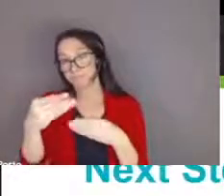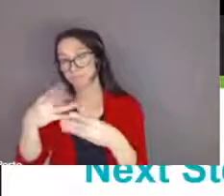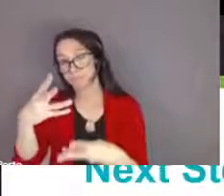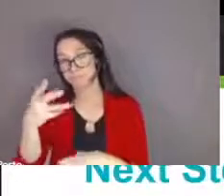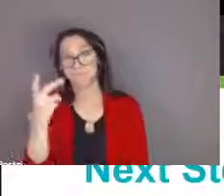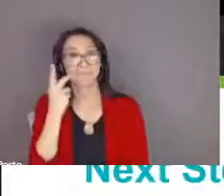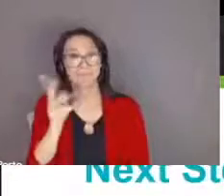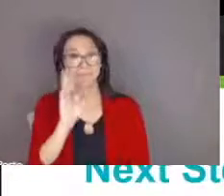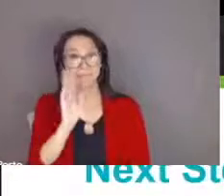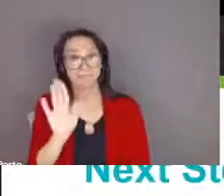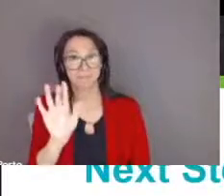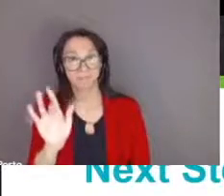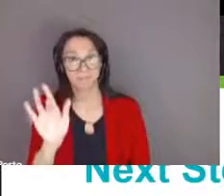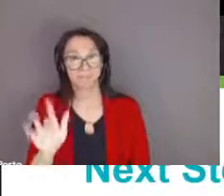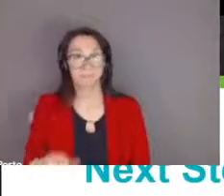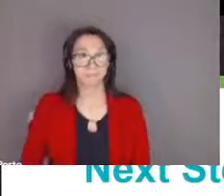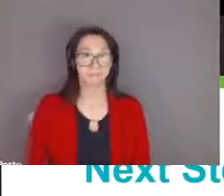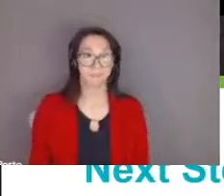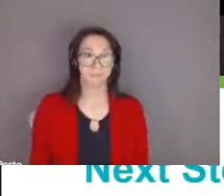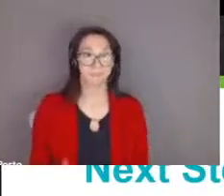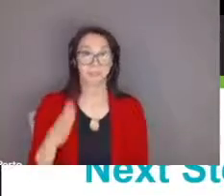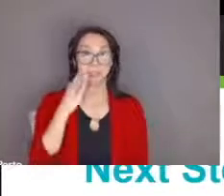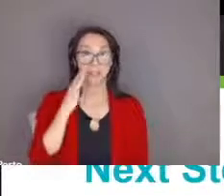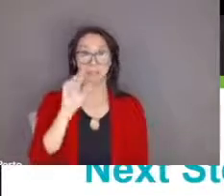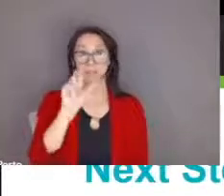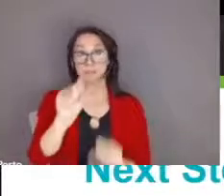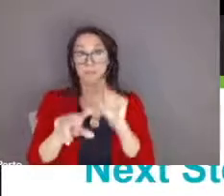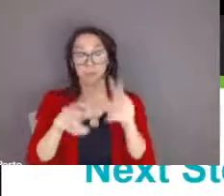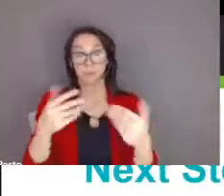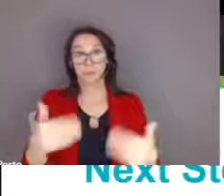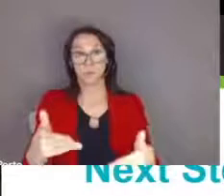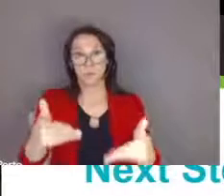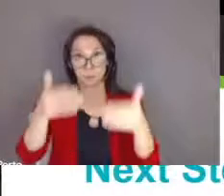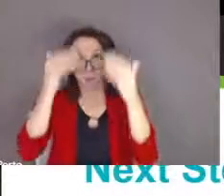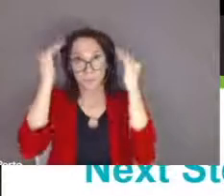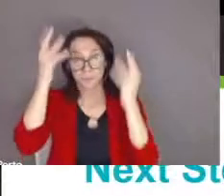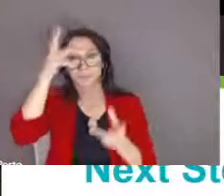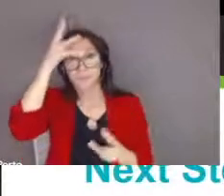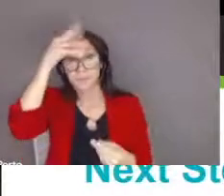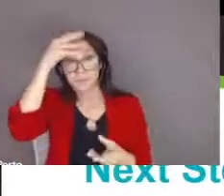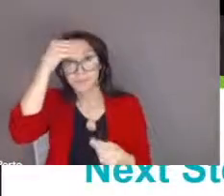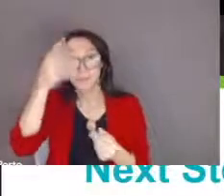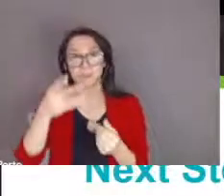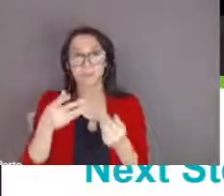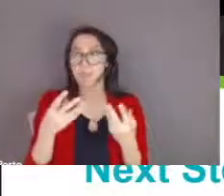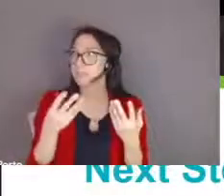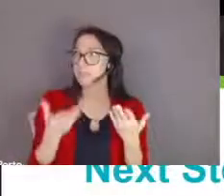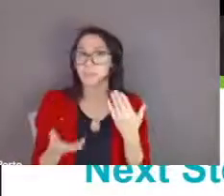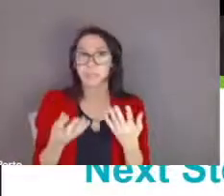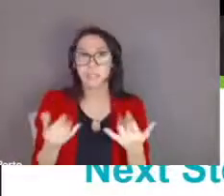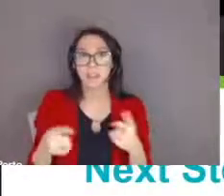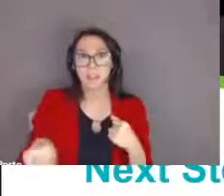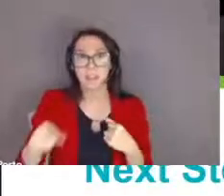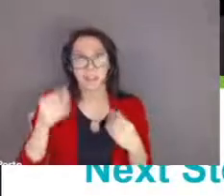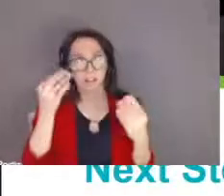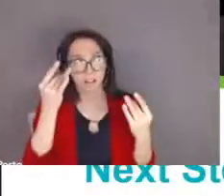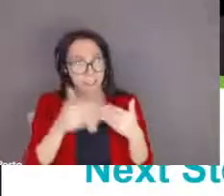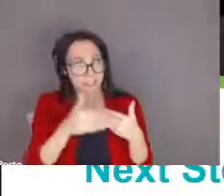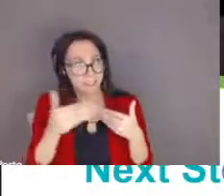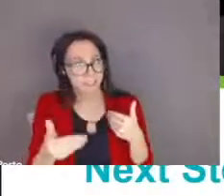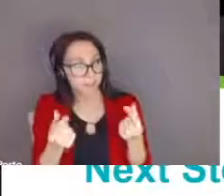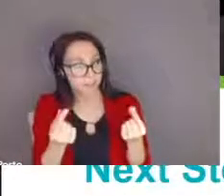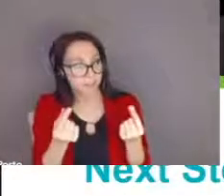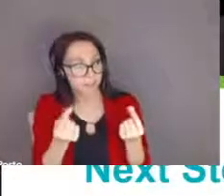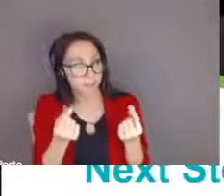so i know that is a lot of information what are your next steps again if you haven't already done so you can go to the board website